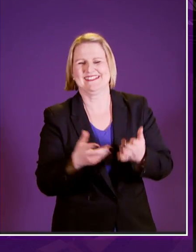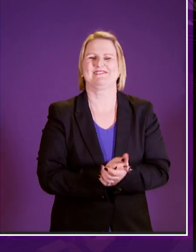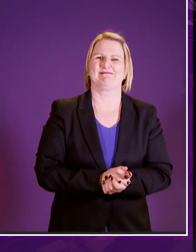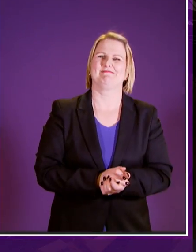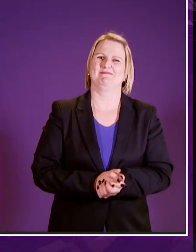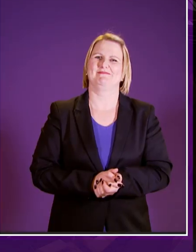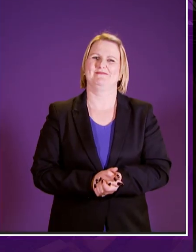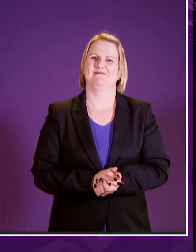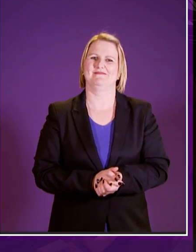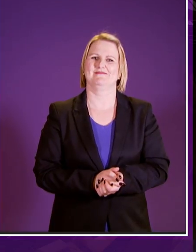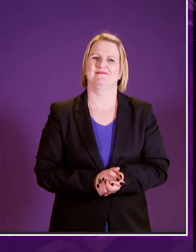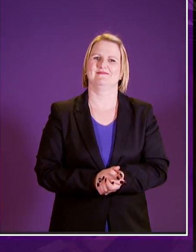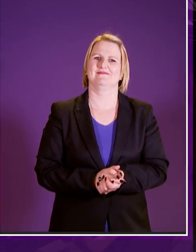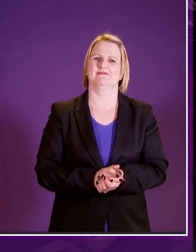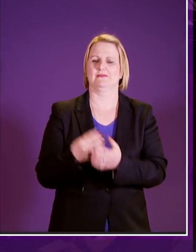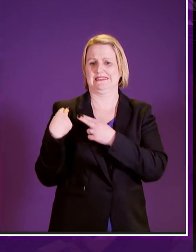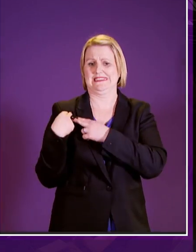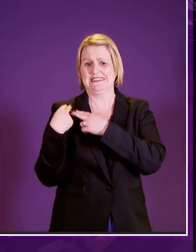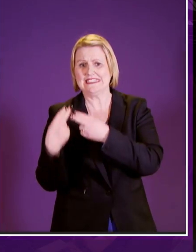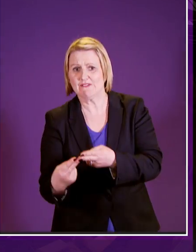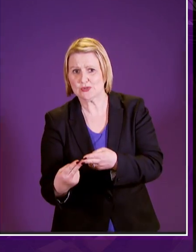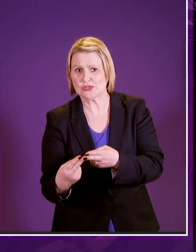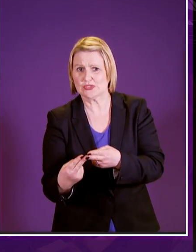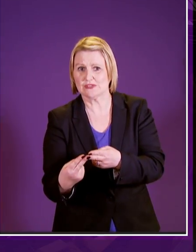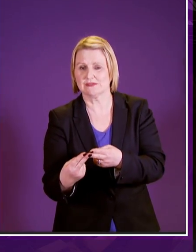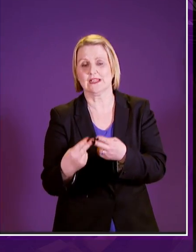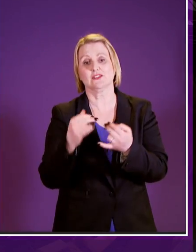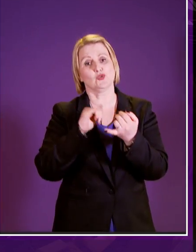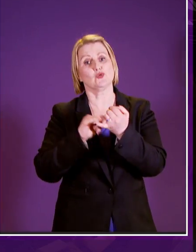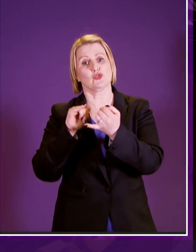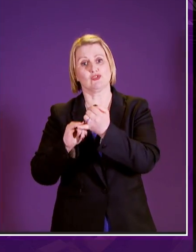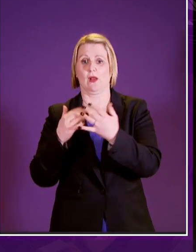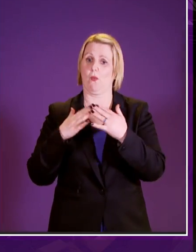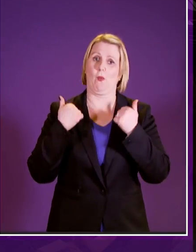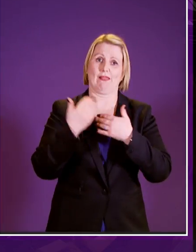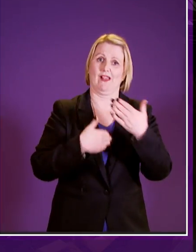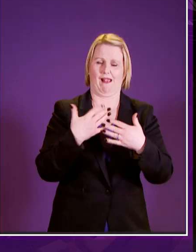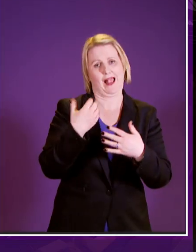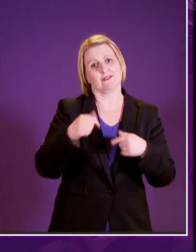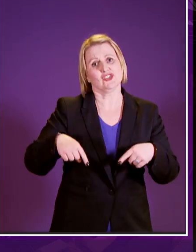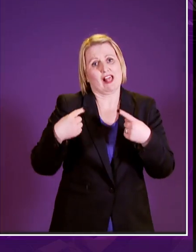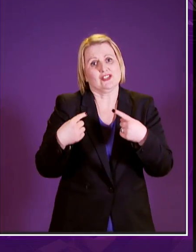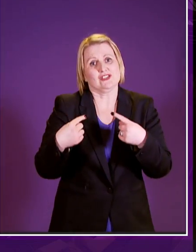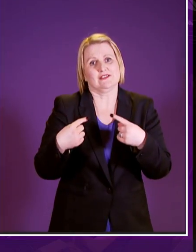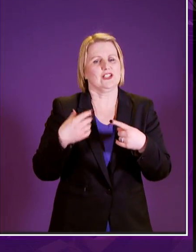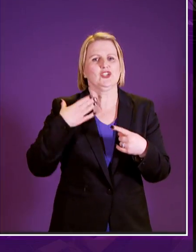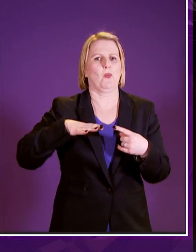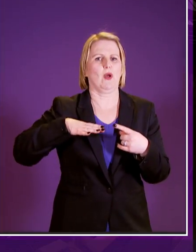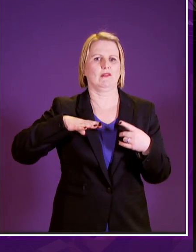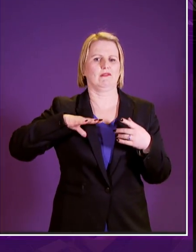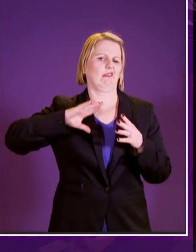devolution in social security or in welfare also brings with it significant challenges and those challenges should not be